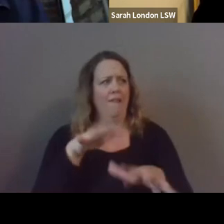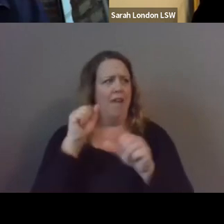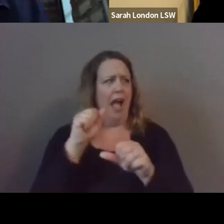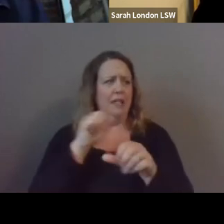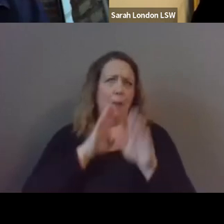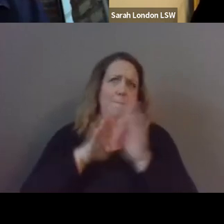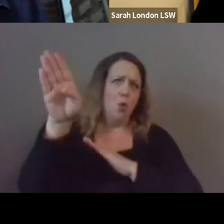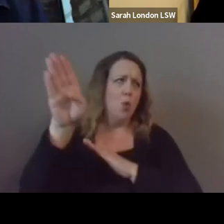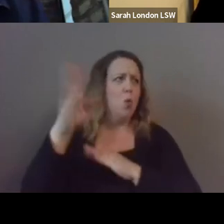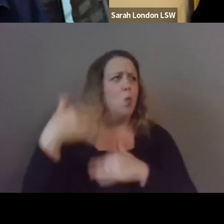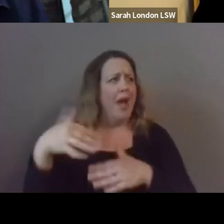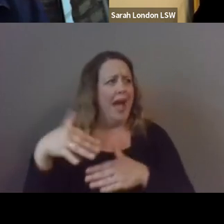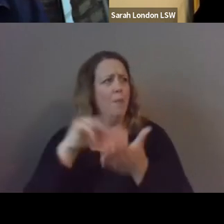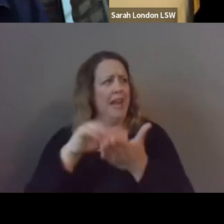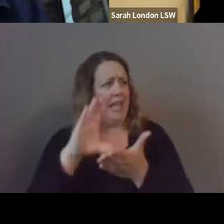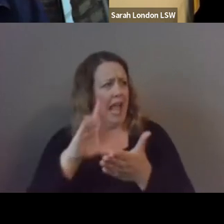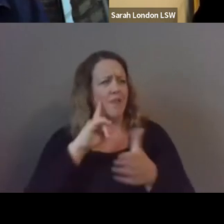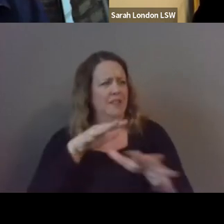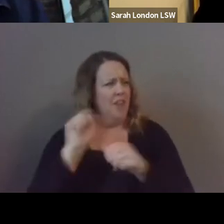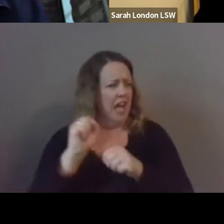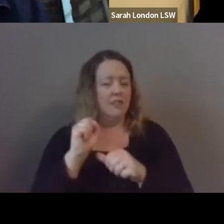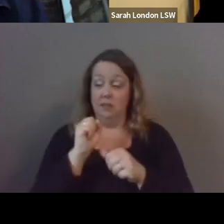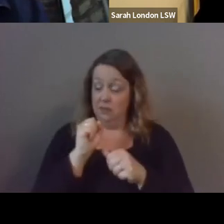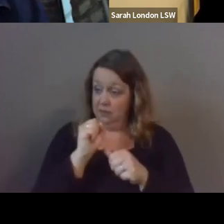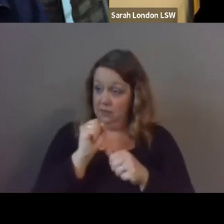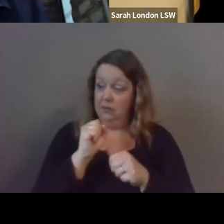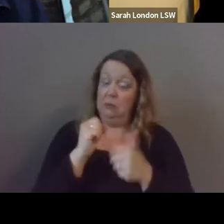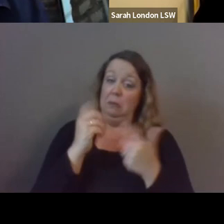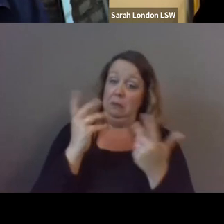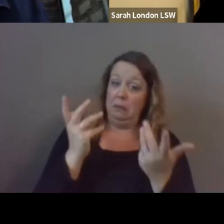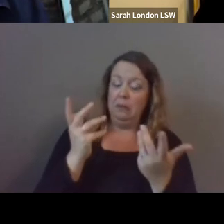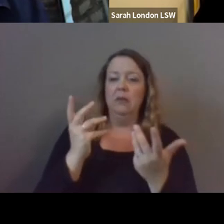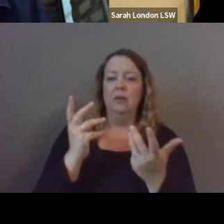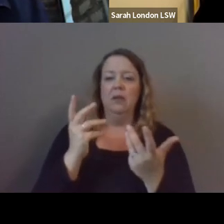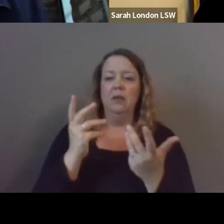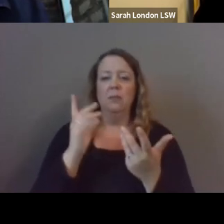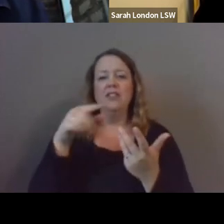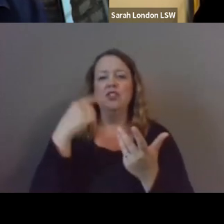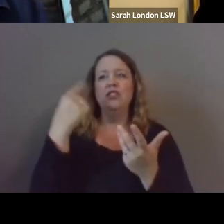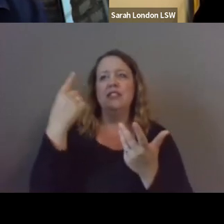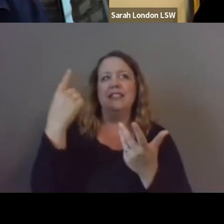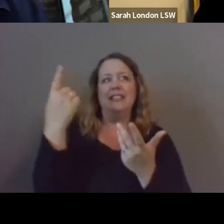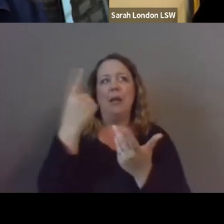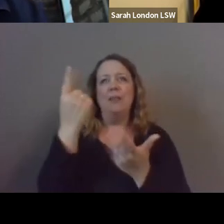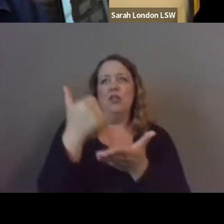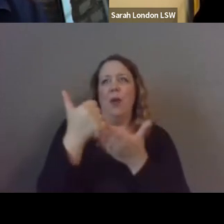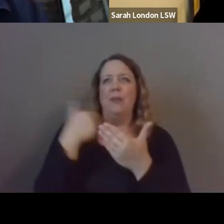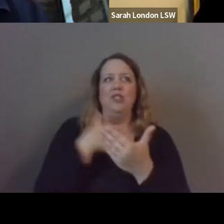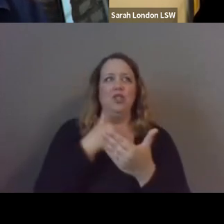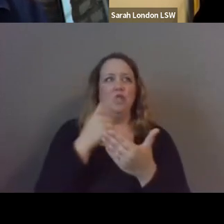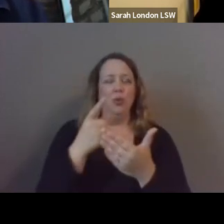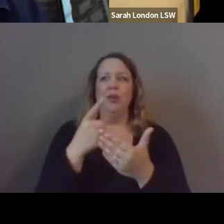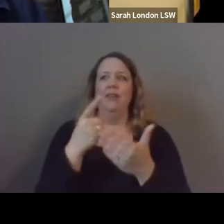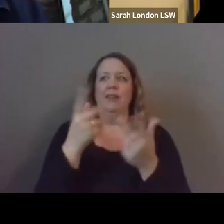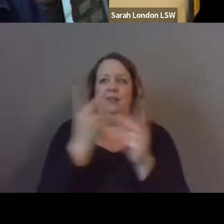medicaid process so uh just to unencumber some of the the processes around and